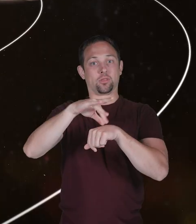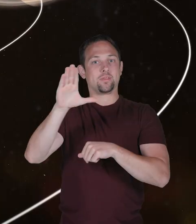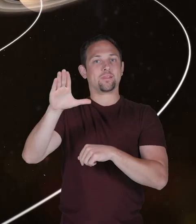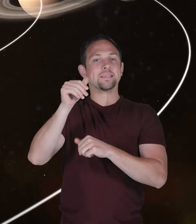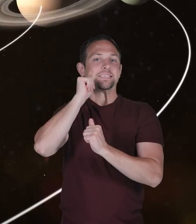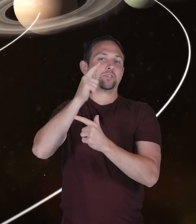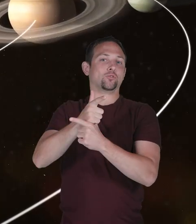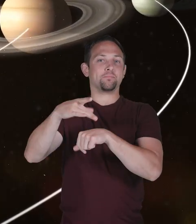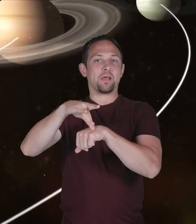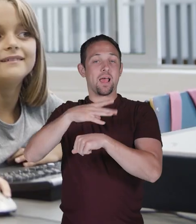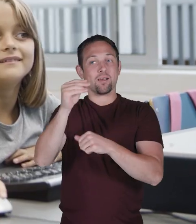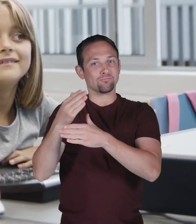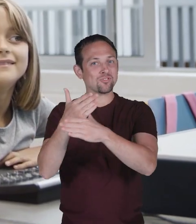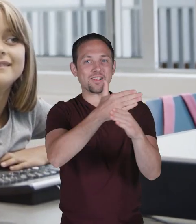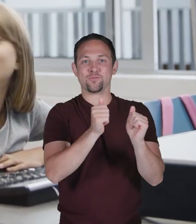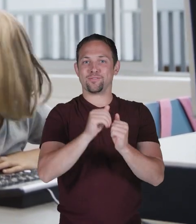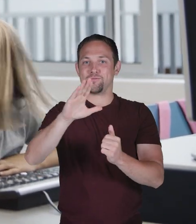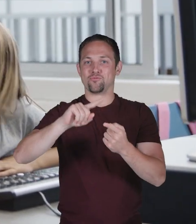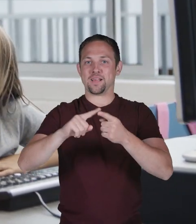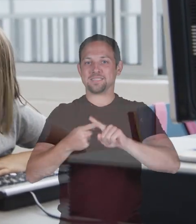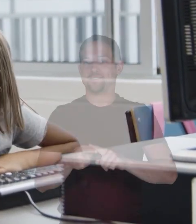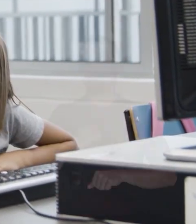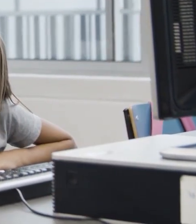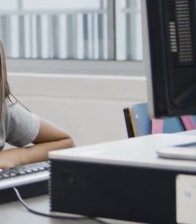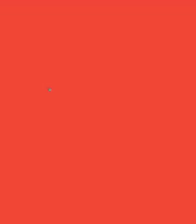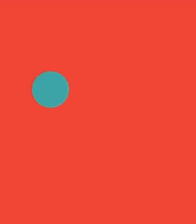the Earth's sister planet and share it with your friends.